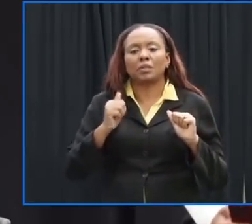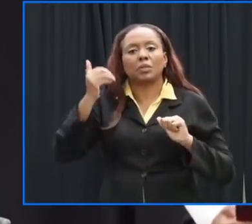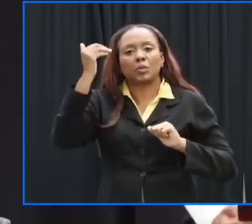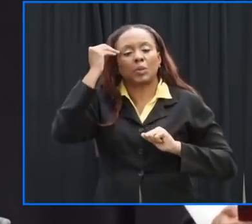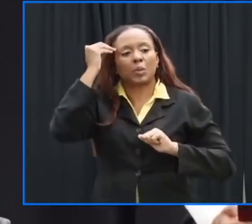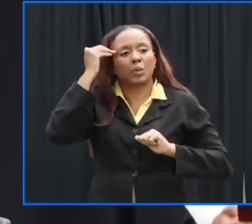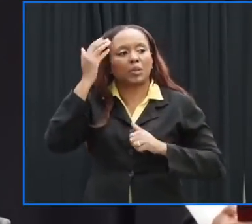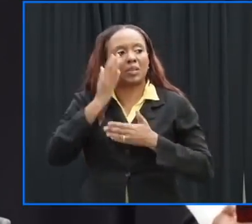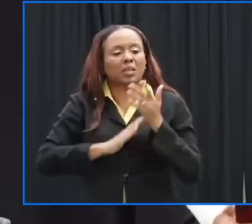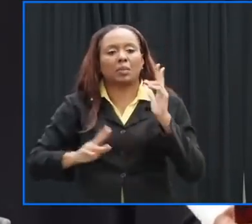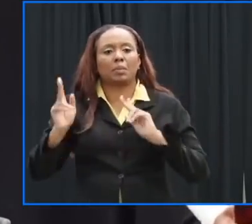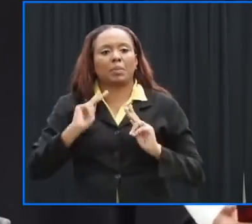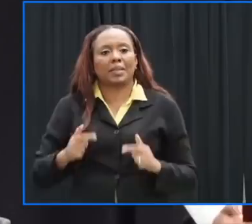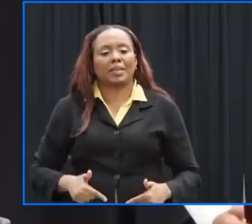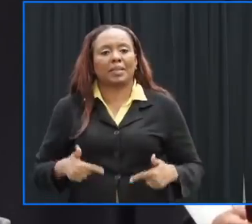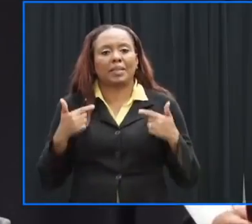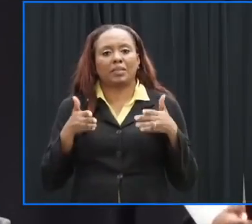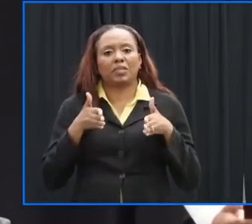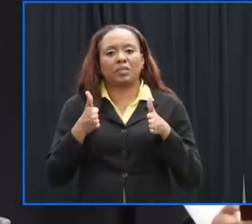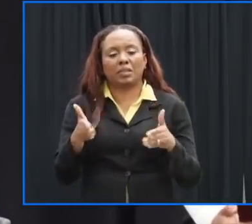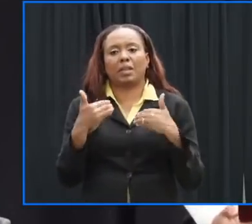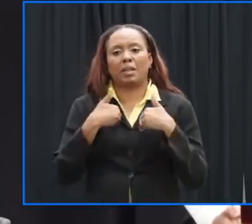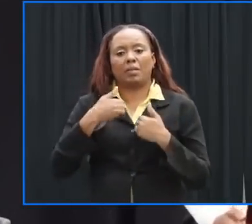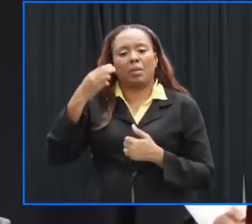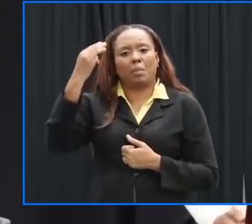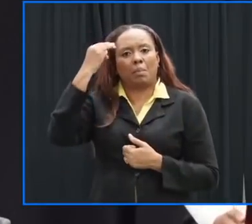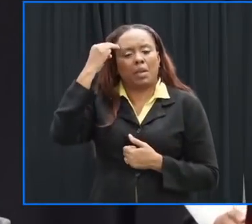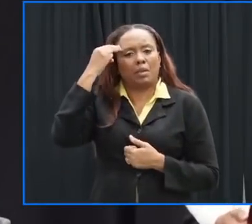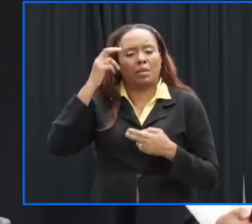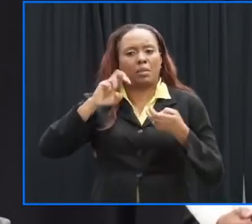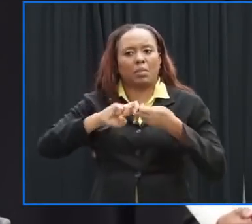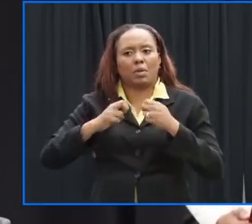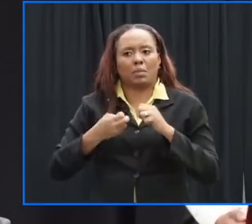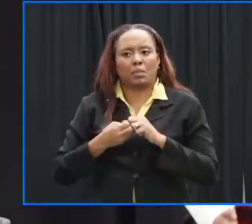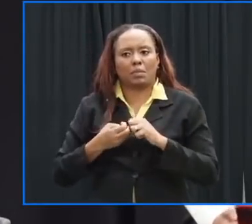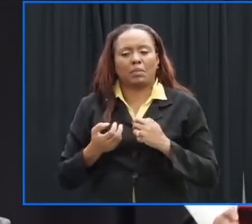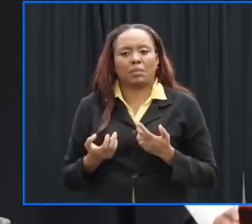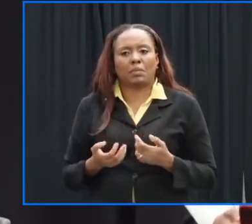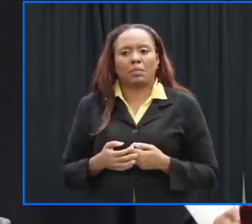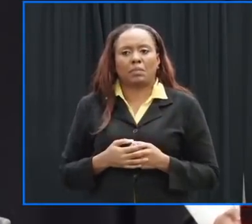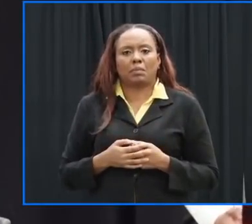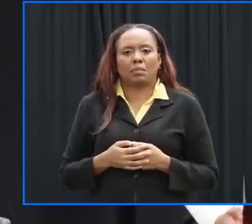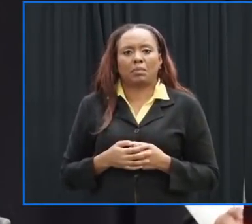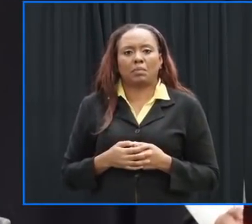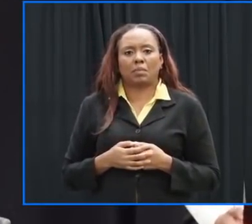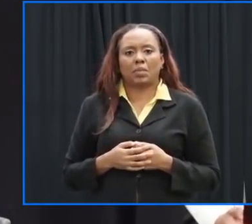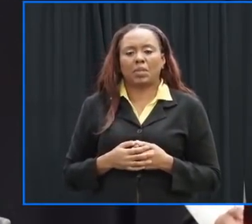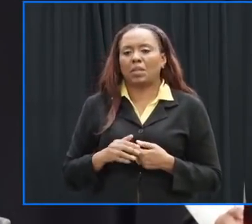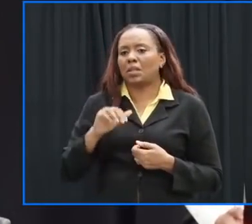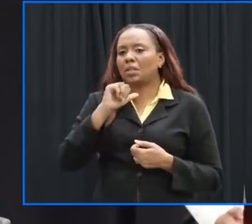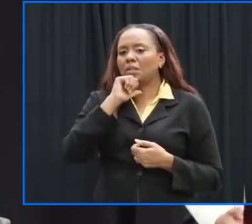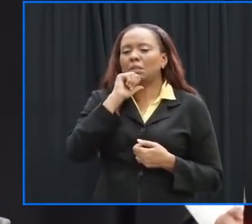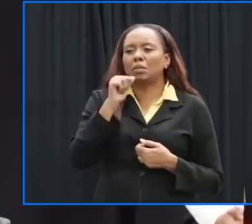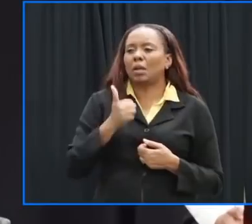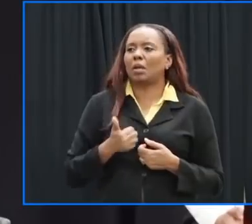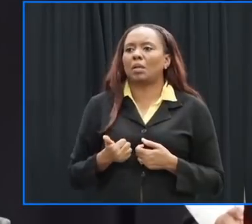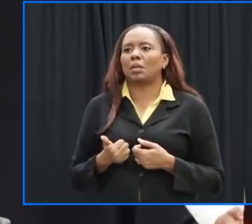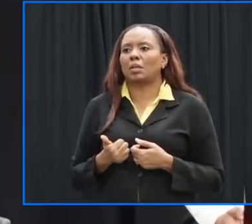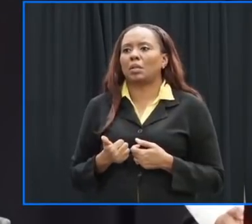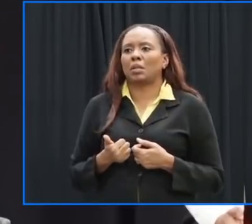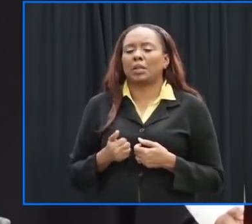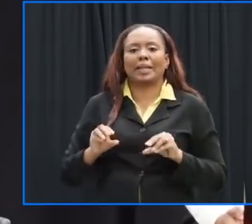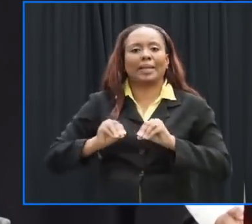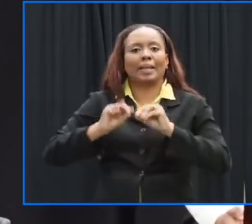that some of the persons who are homeless do have mental wellness issues and therefore it is not a straightforward um